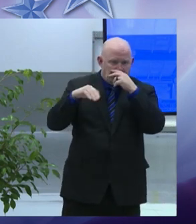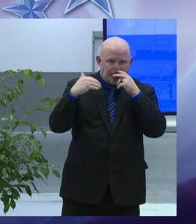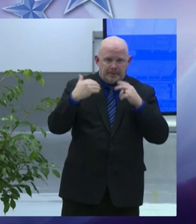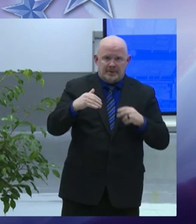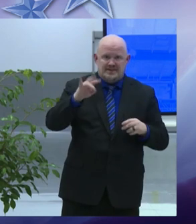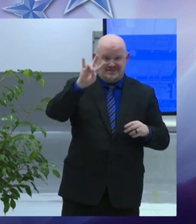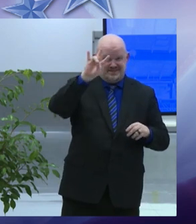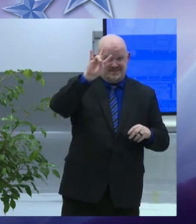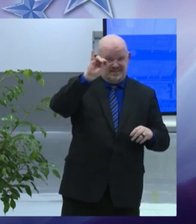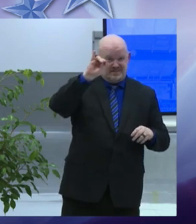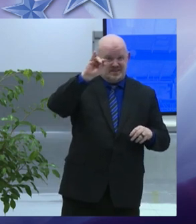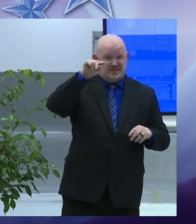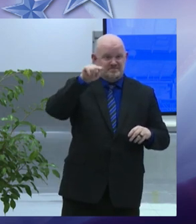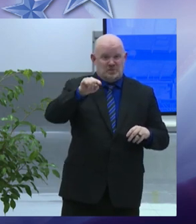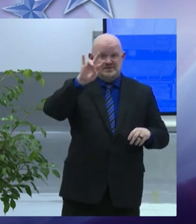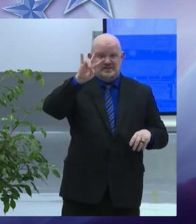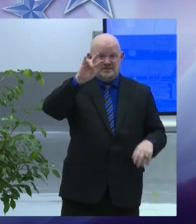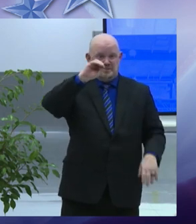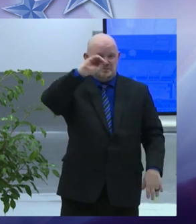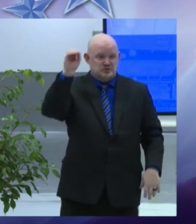numbers are reported for 2021